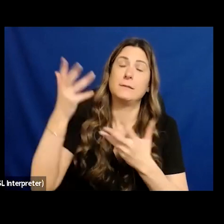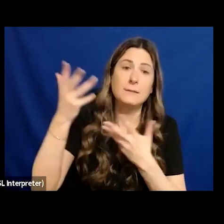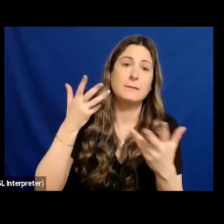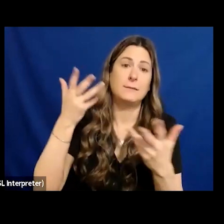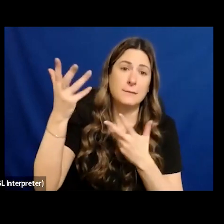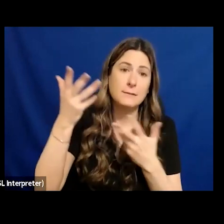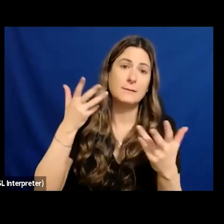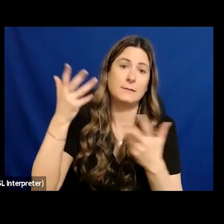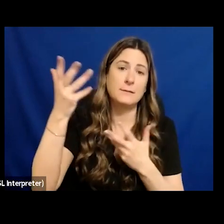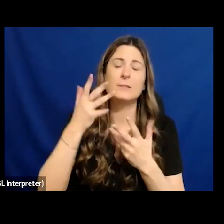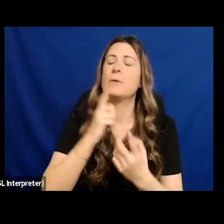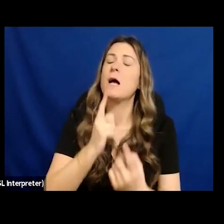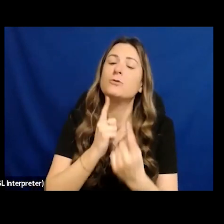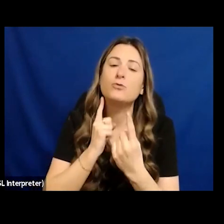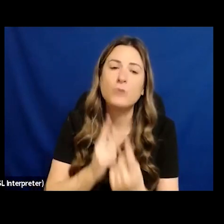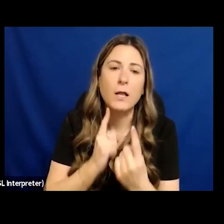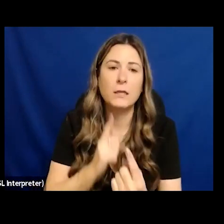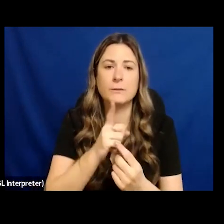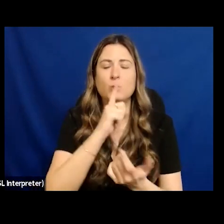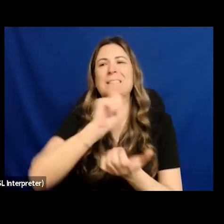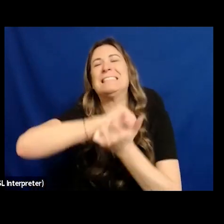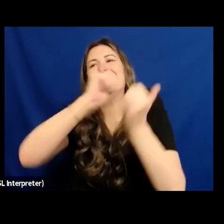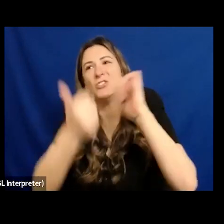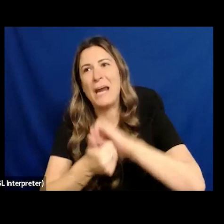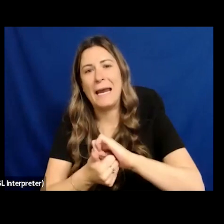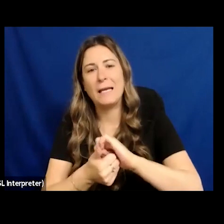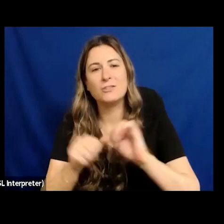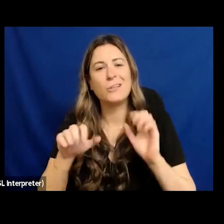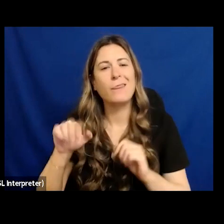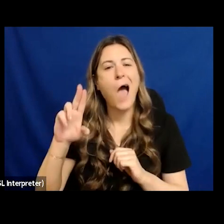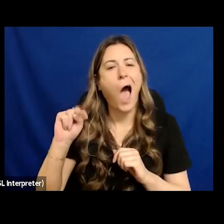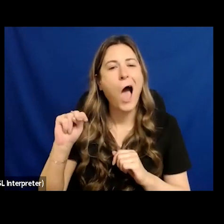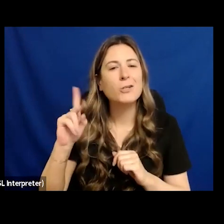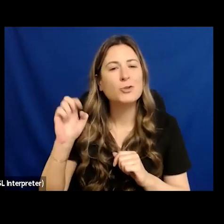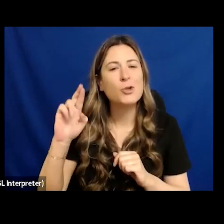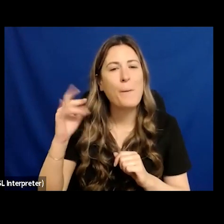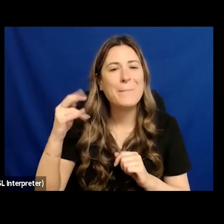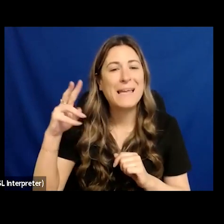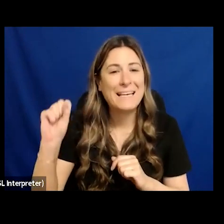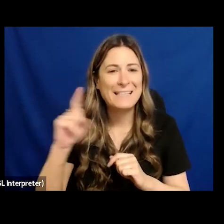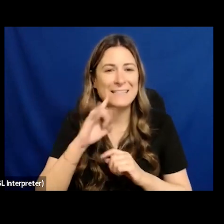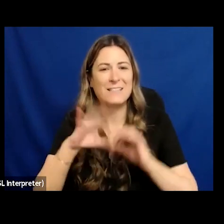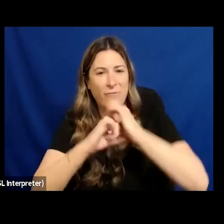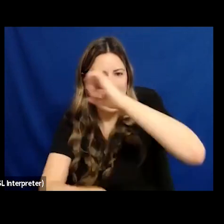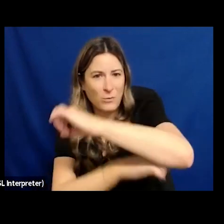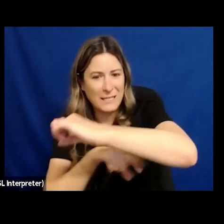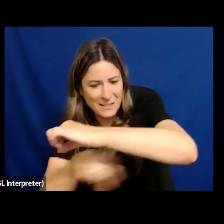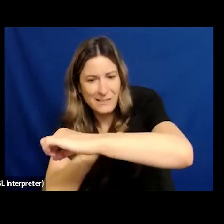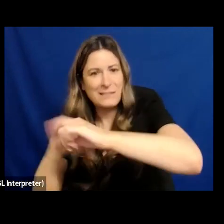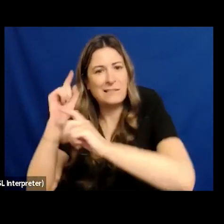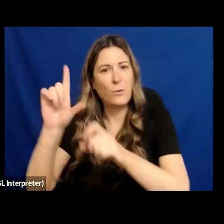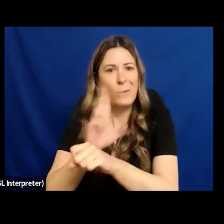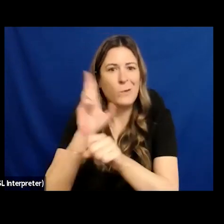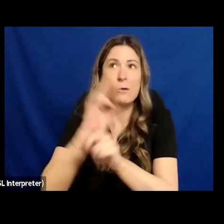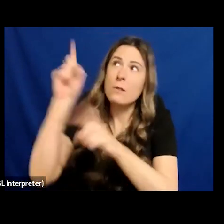to change the underpinnings the underpinnings of history the underpinnings of policy and the underpinnings of practice